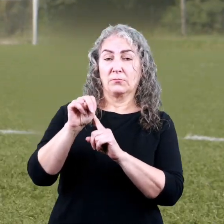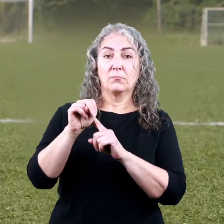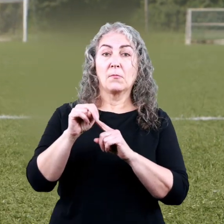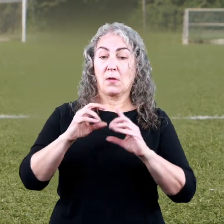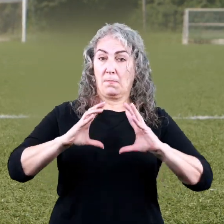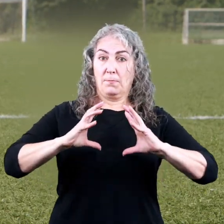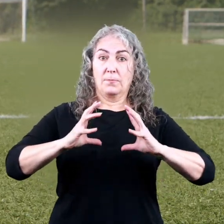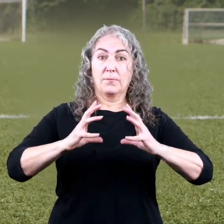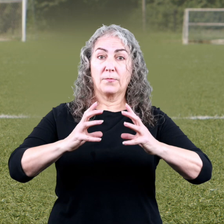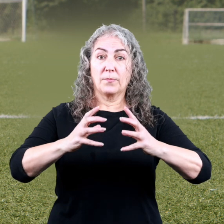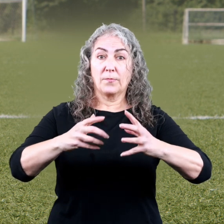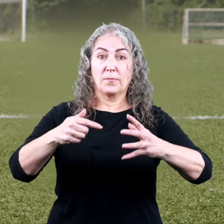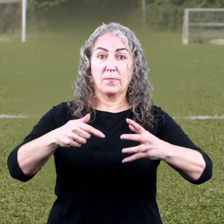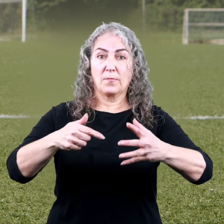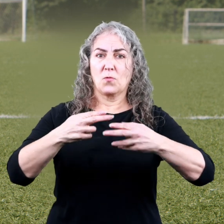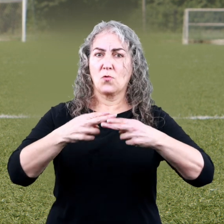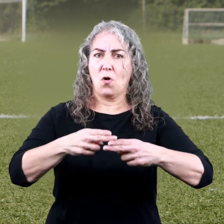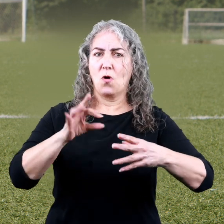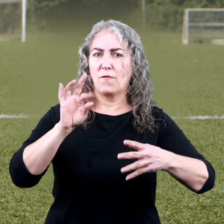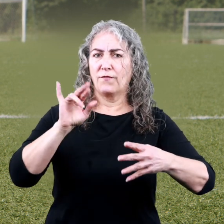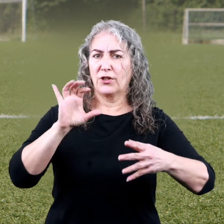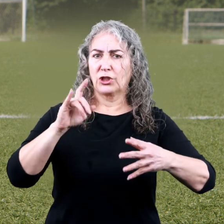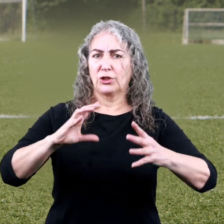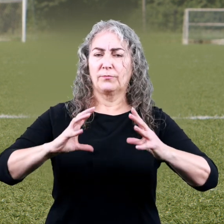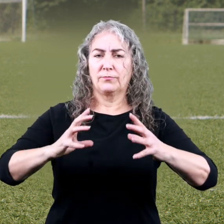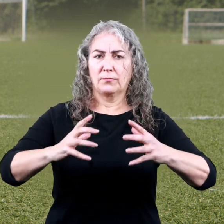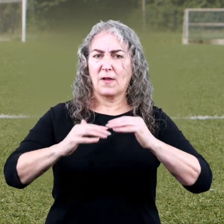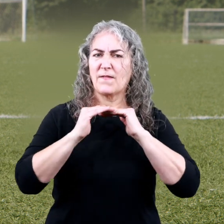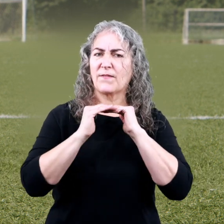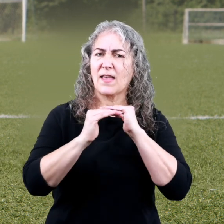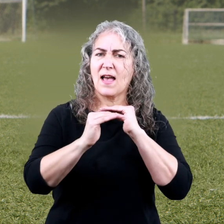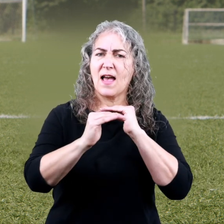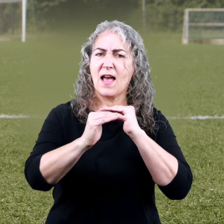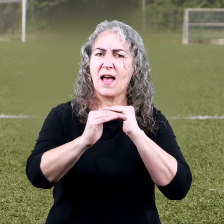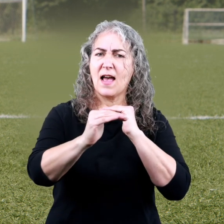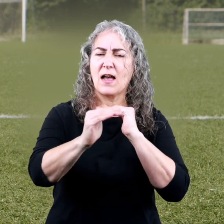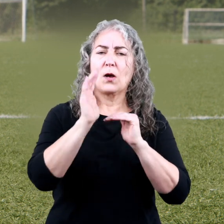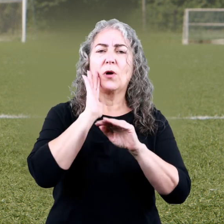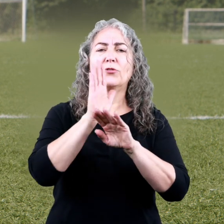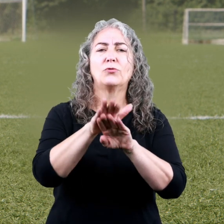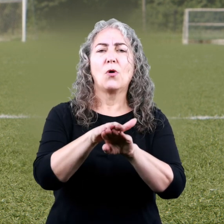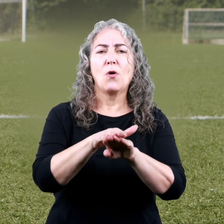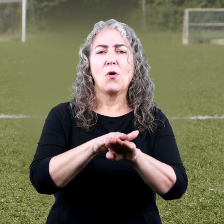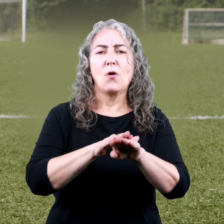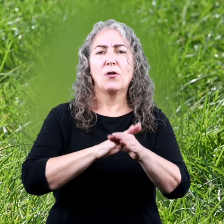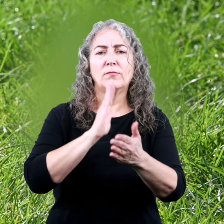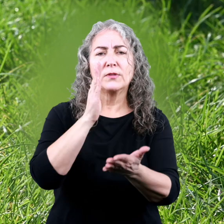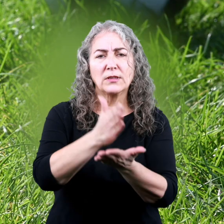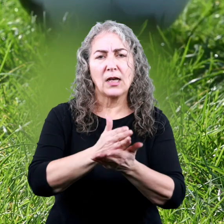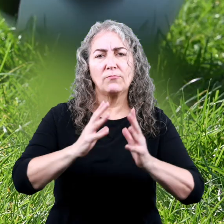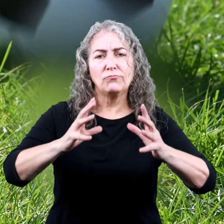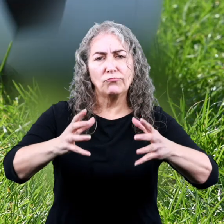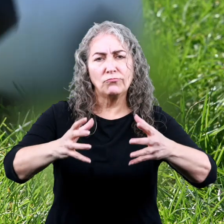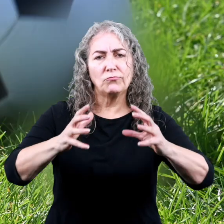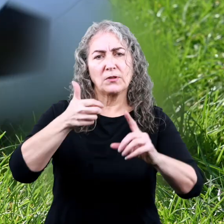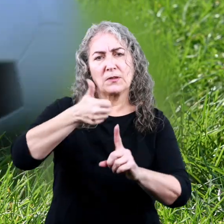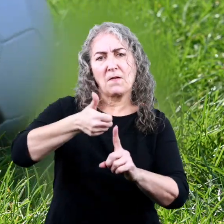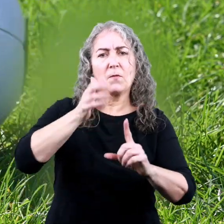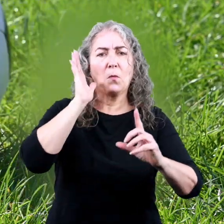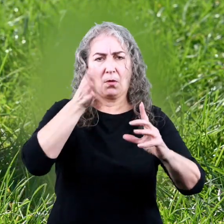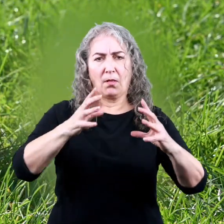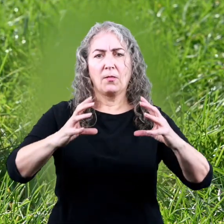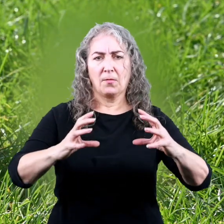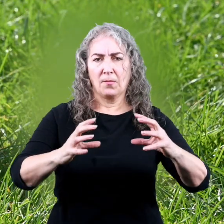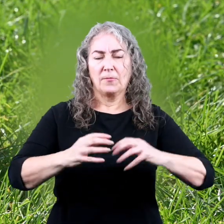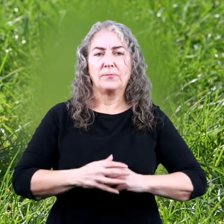A moving object, like a ball rolling on a flat surface, will eventually slow down and stop, not because someone